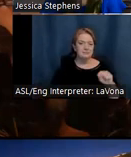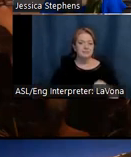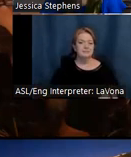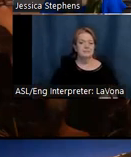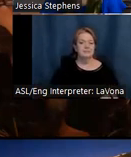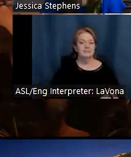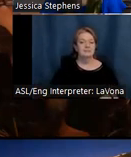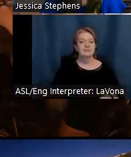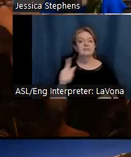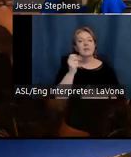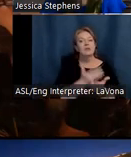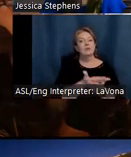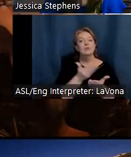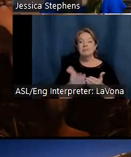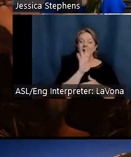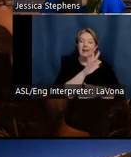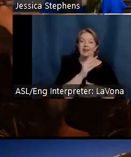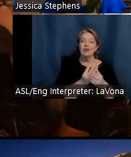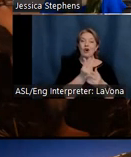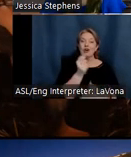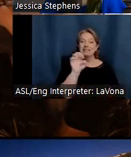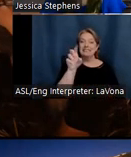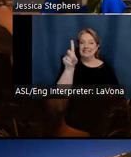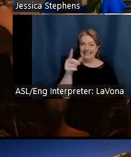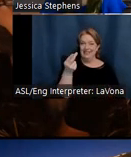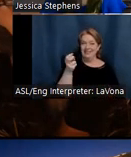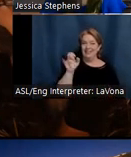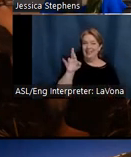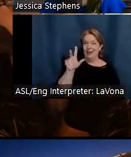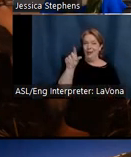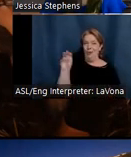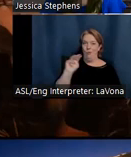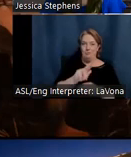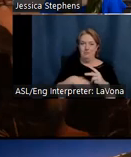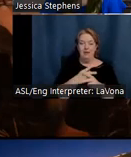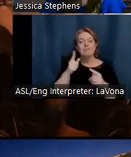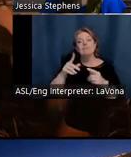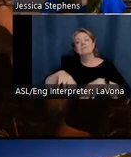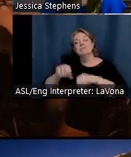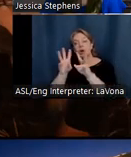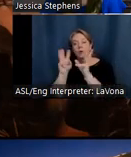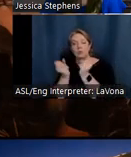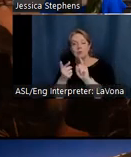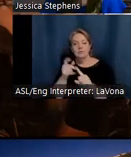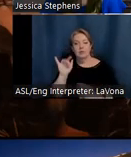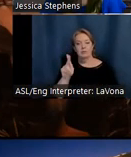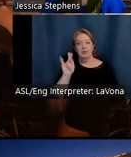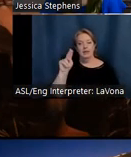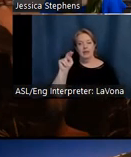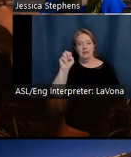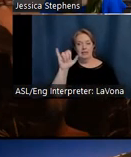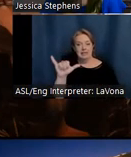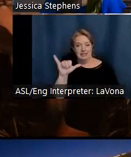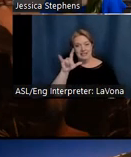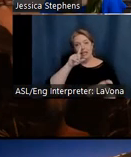heirloom seeds from their garden. Consider taking a workshop at the world-renowned Kinsey Institute for Research